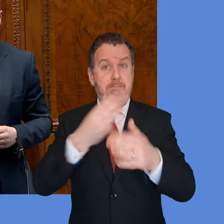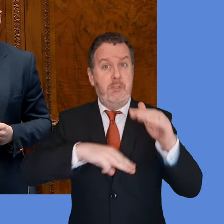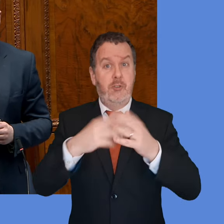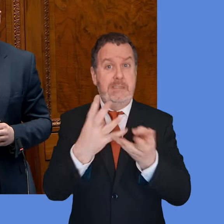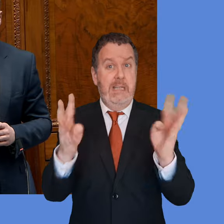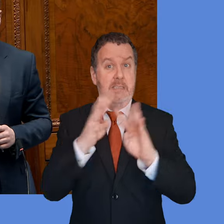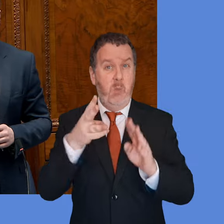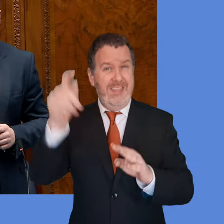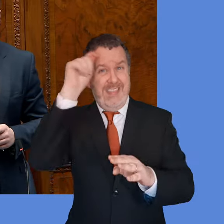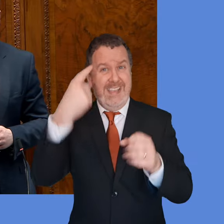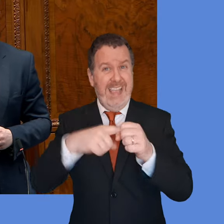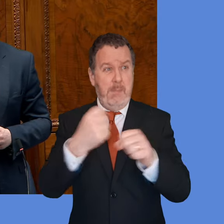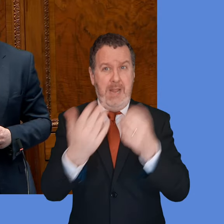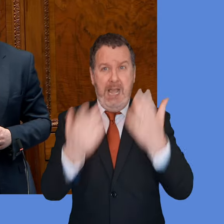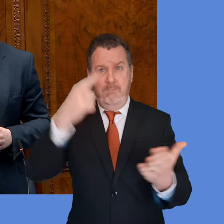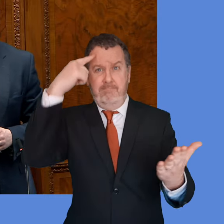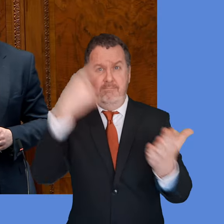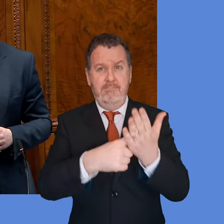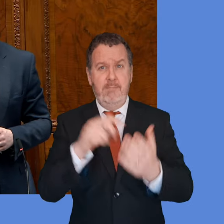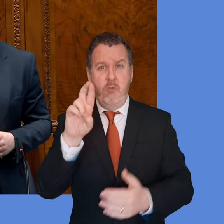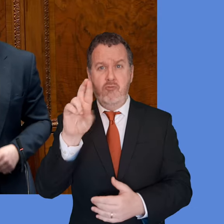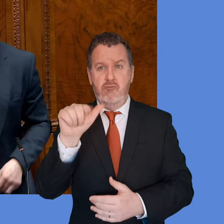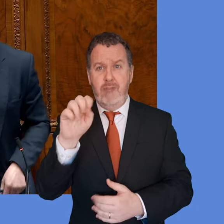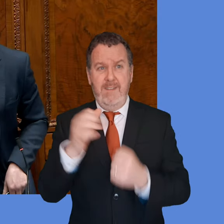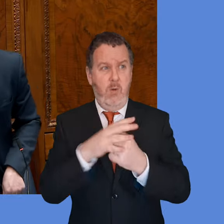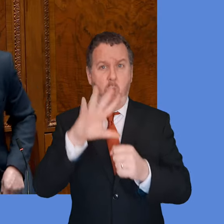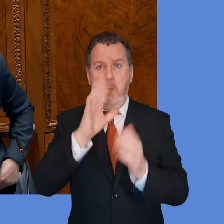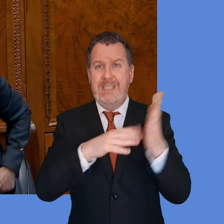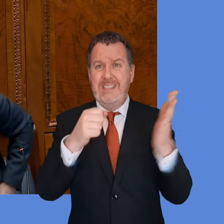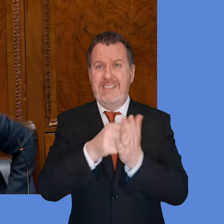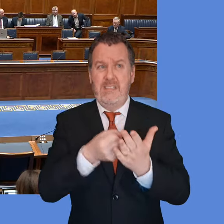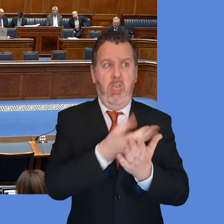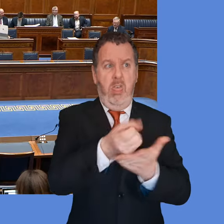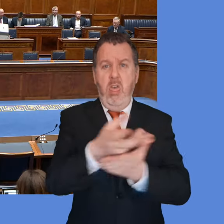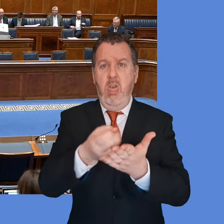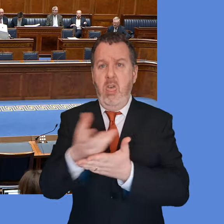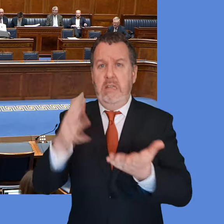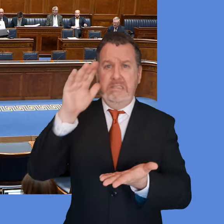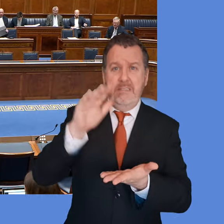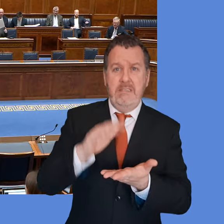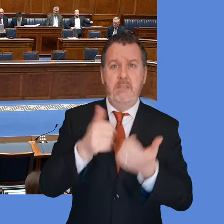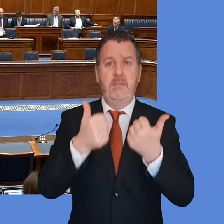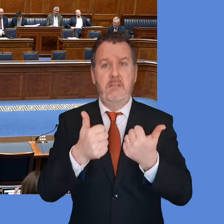and set rates in our independent retailers so they're not paying the full burden of the rates process? General Minister, ready?